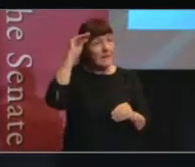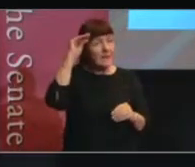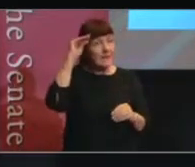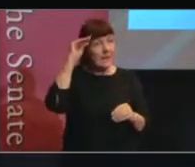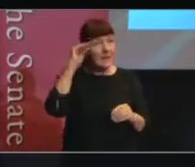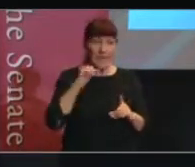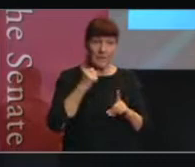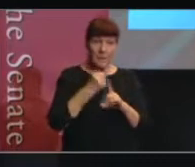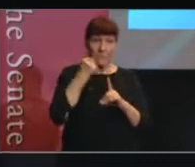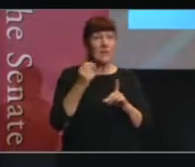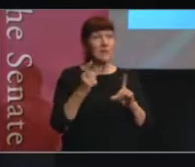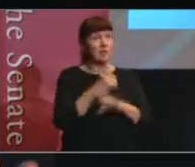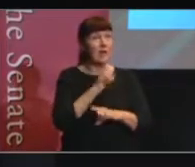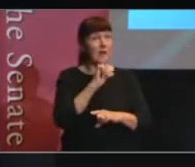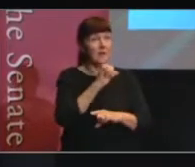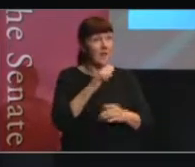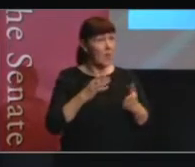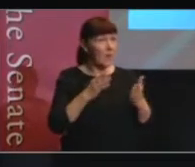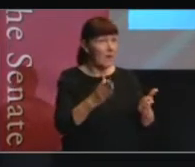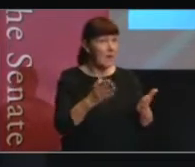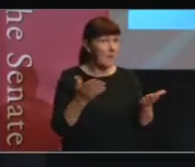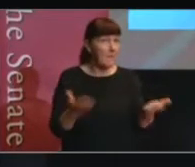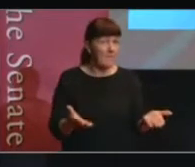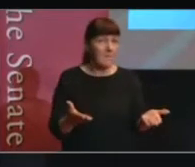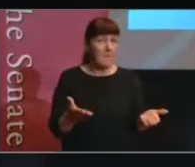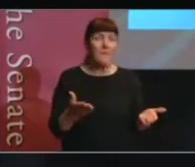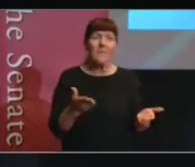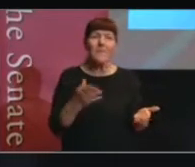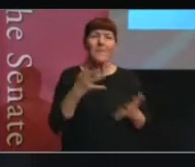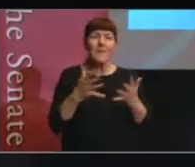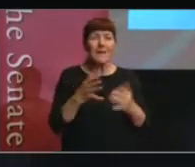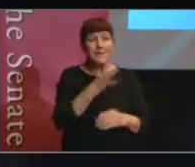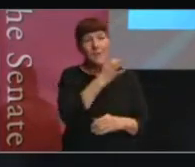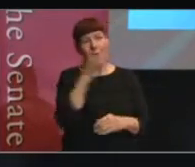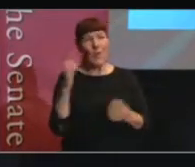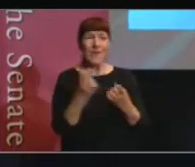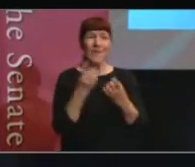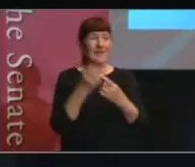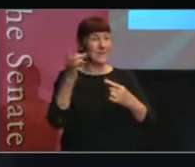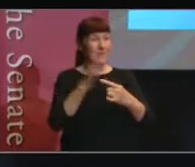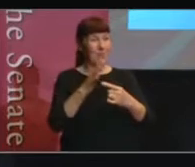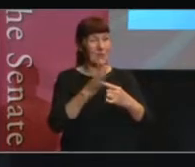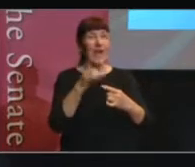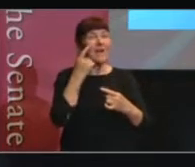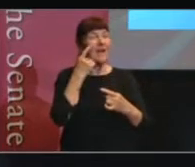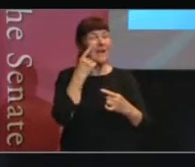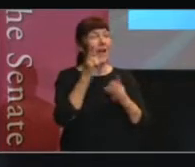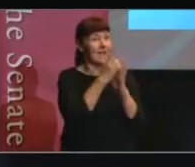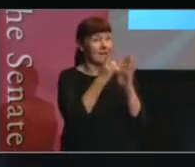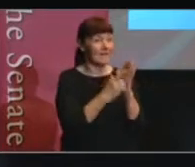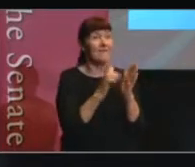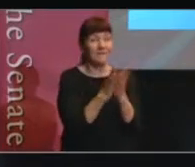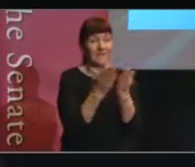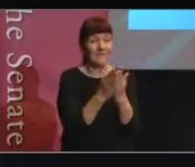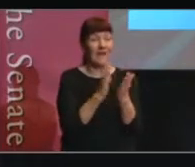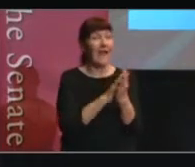And this is where the boring things count. So, if you have a look at the legislation handbook, you can see